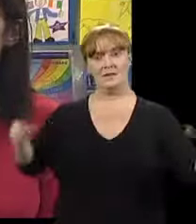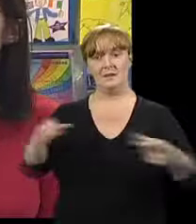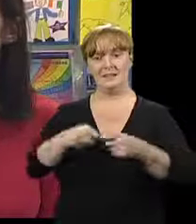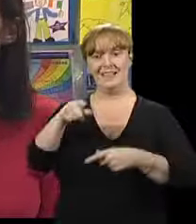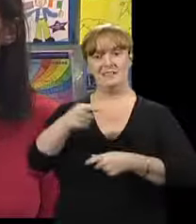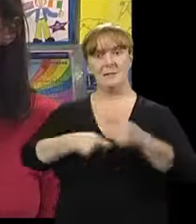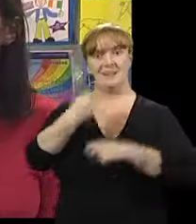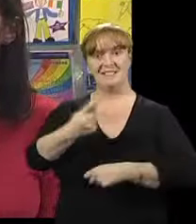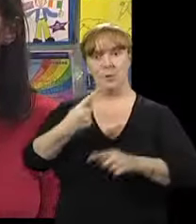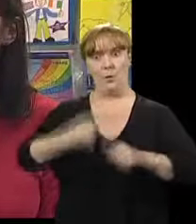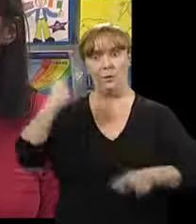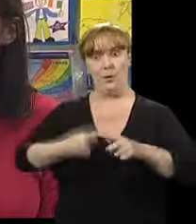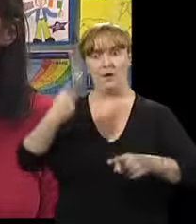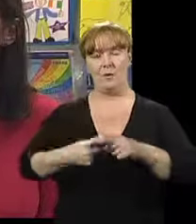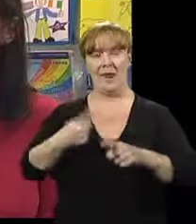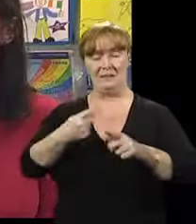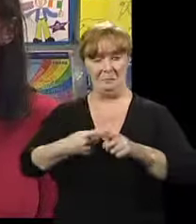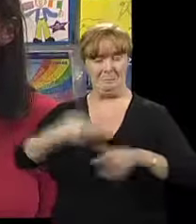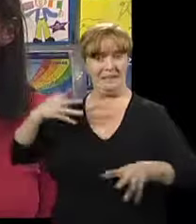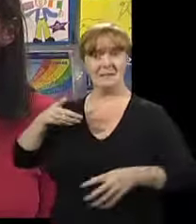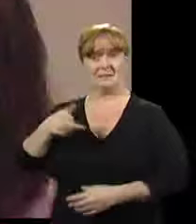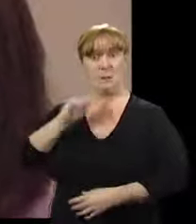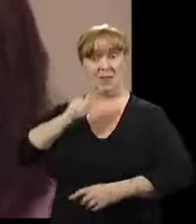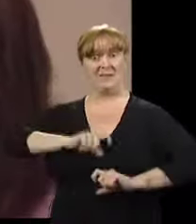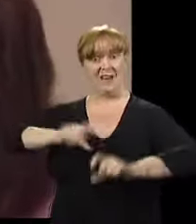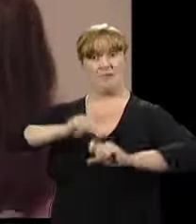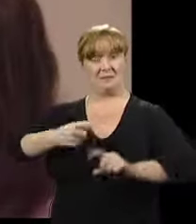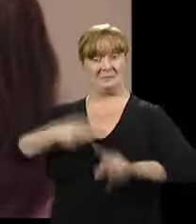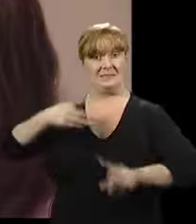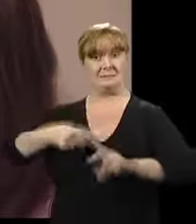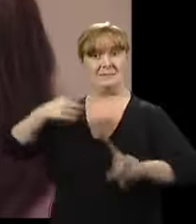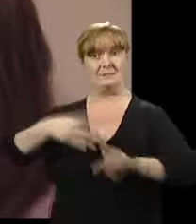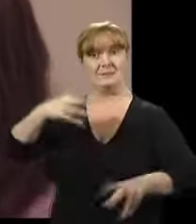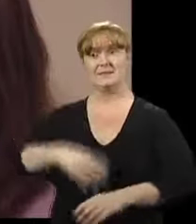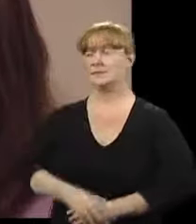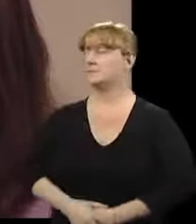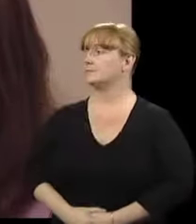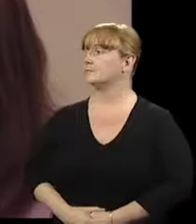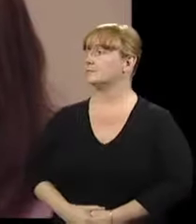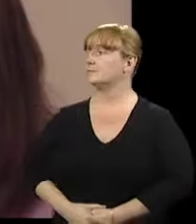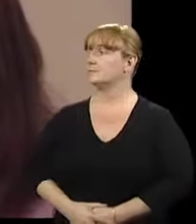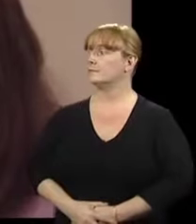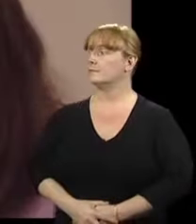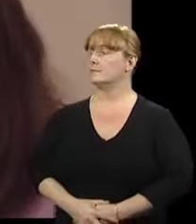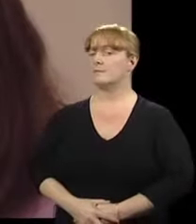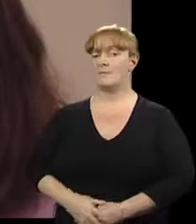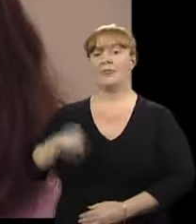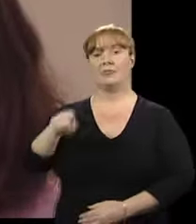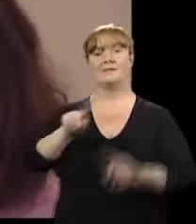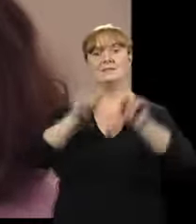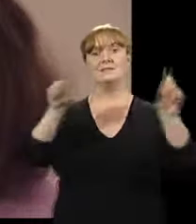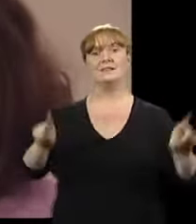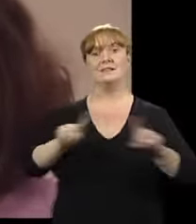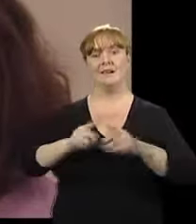and it's speeding up all the time and it will continue to do that. So in comparison to some of the other devices, I think it offered her more opportunities